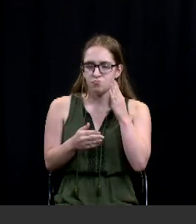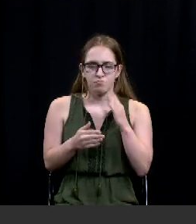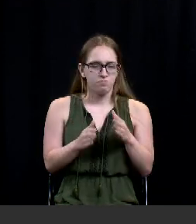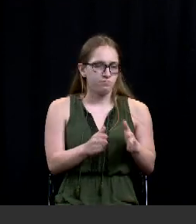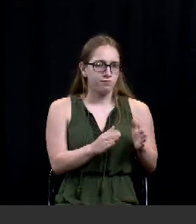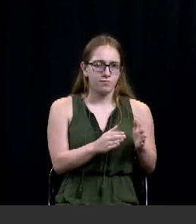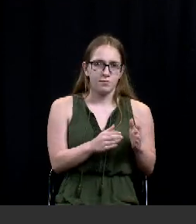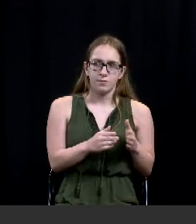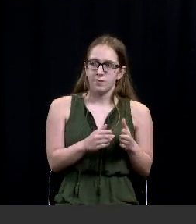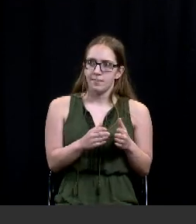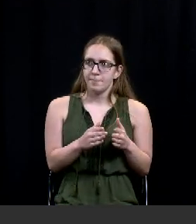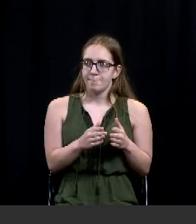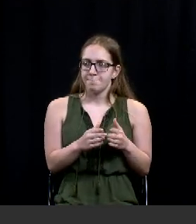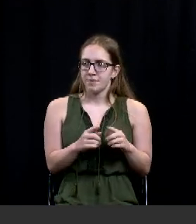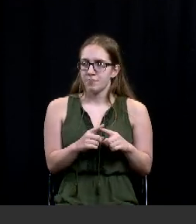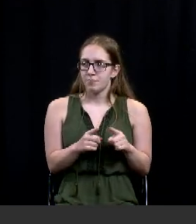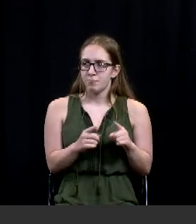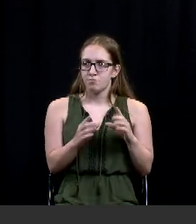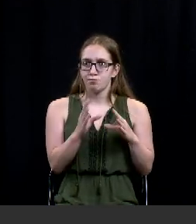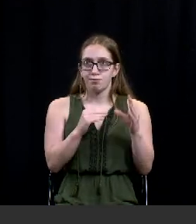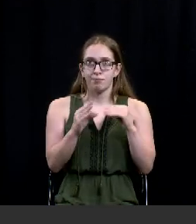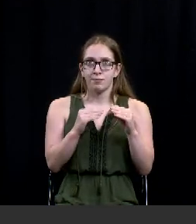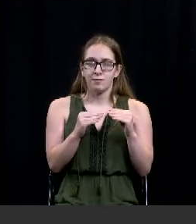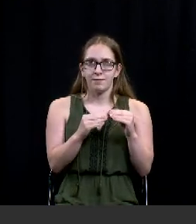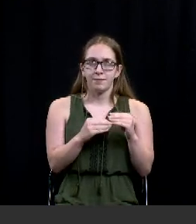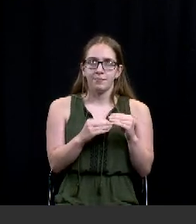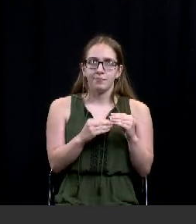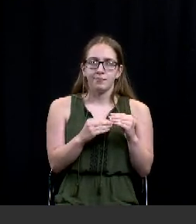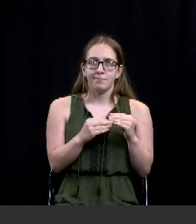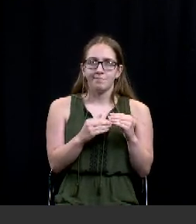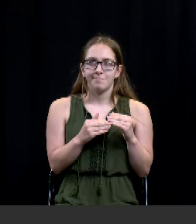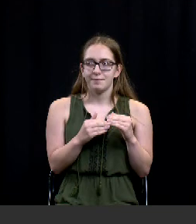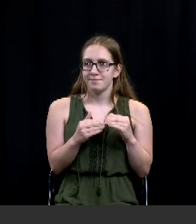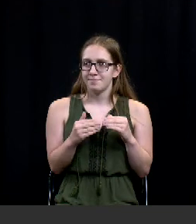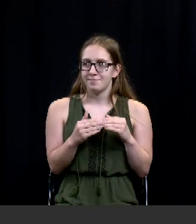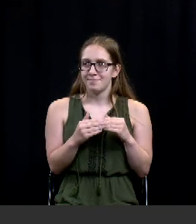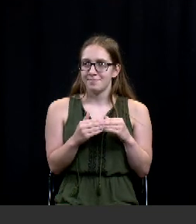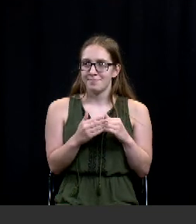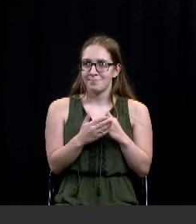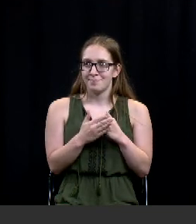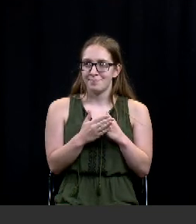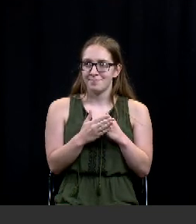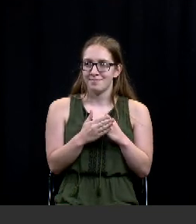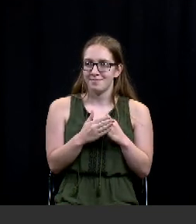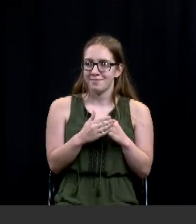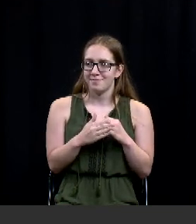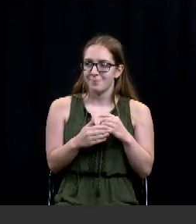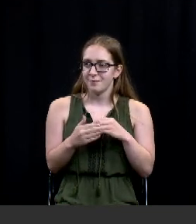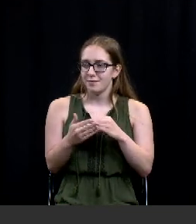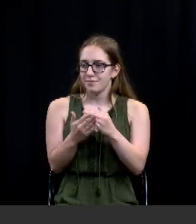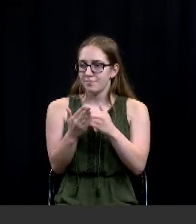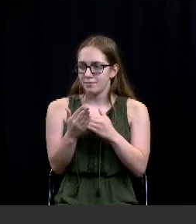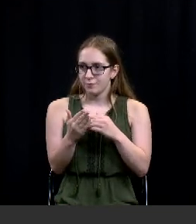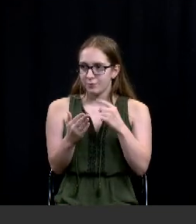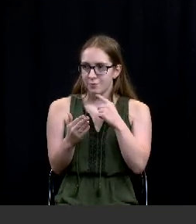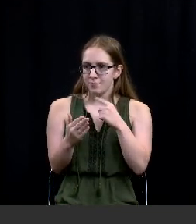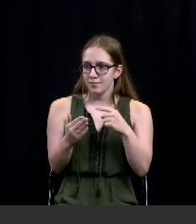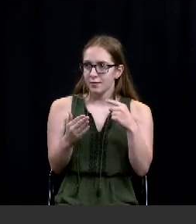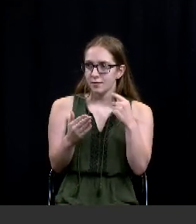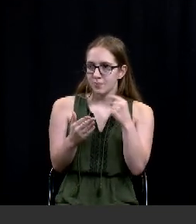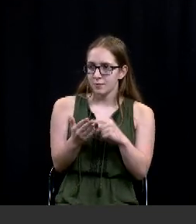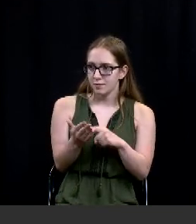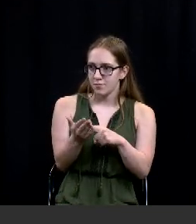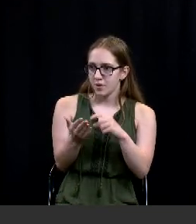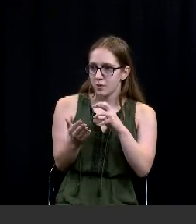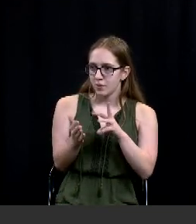and i know i've been talking a lot but i wanted to acknowledge uh some i wanted to acknowledge a few waco pd officers a